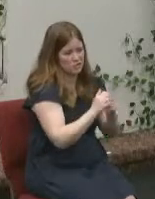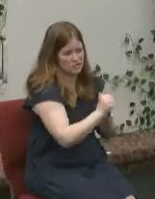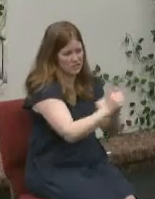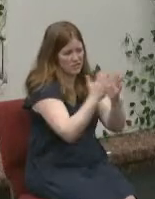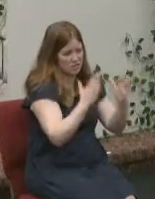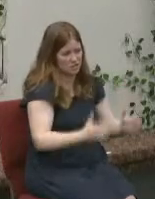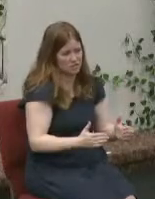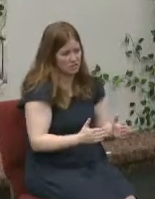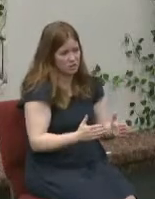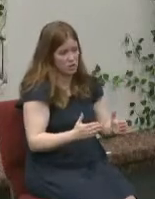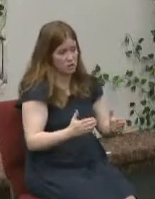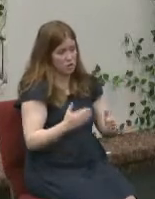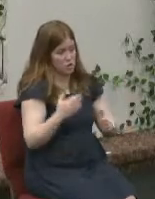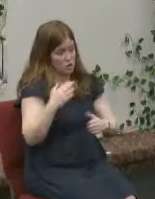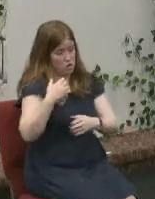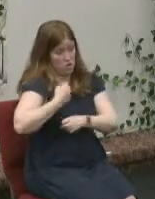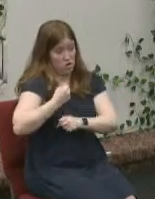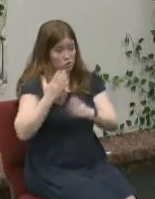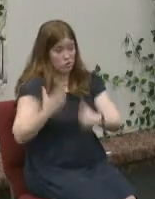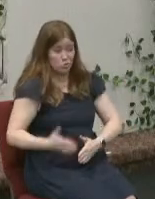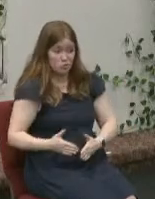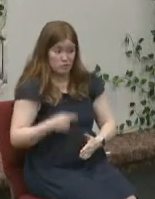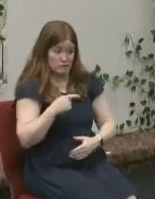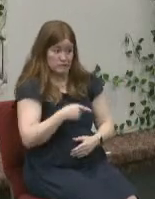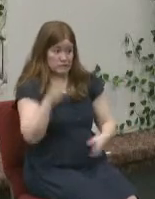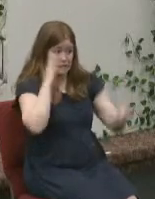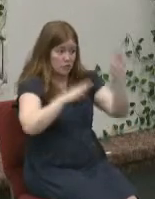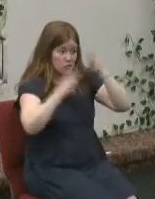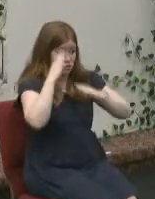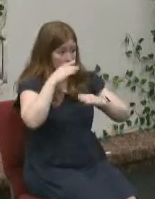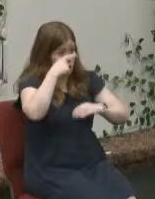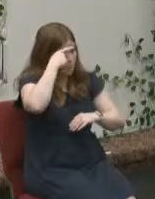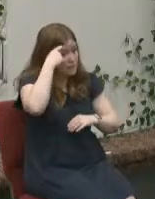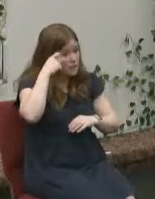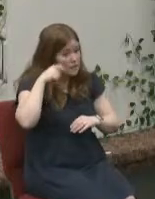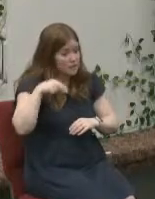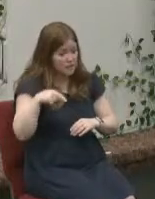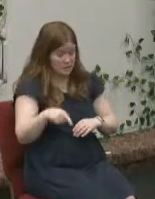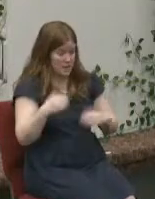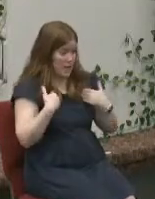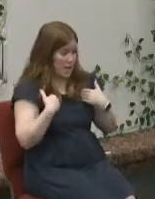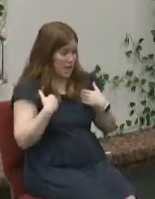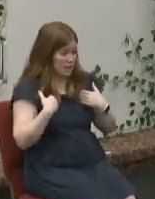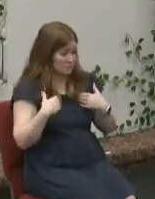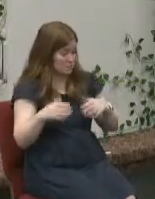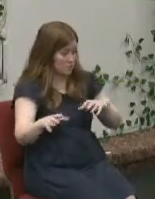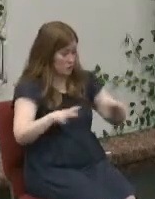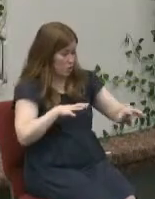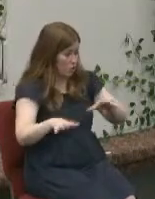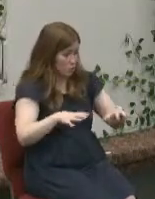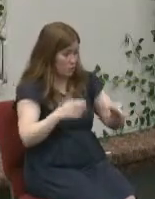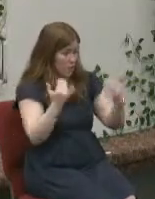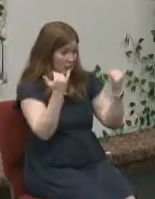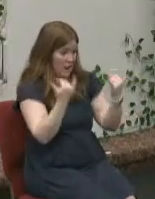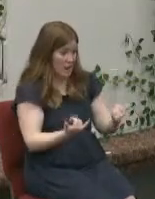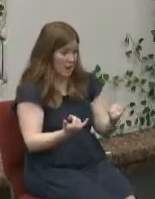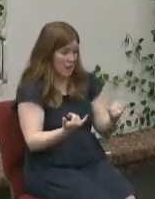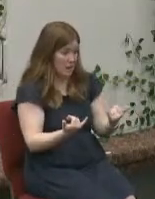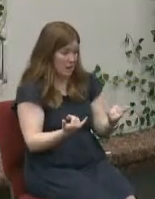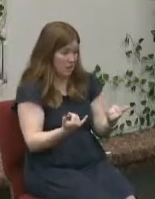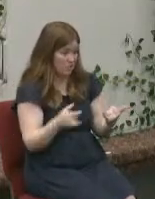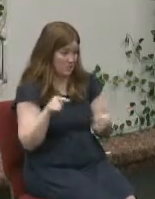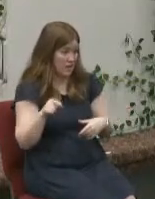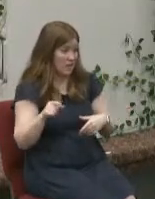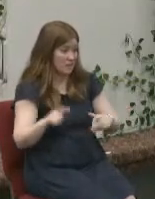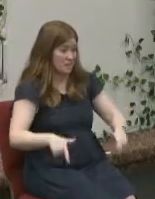see the roman guards were in trouble because they had an earthquake a real one and now they're going to have a